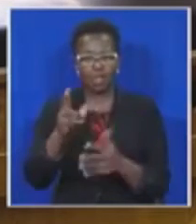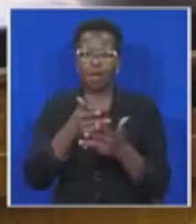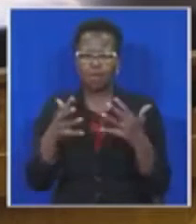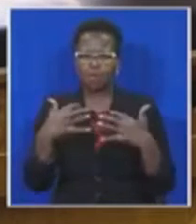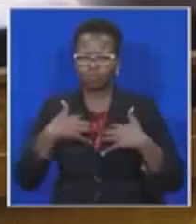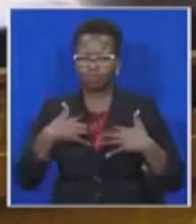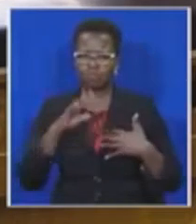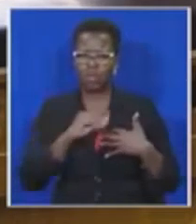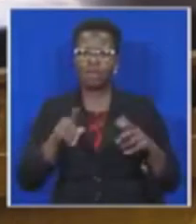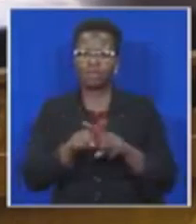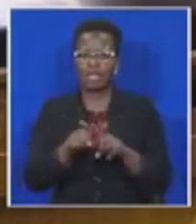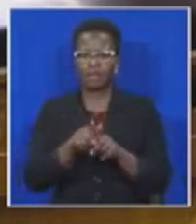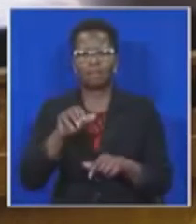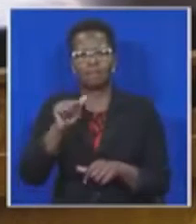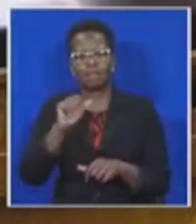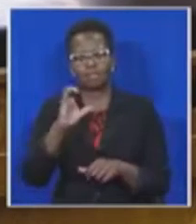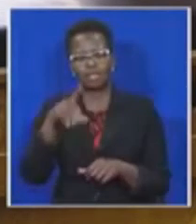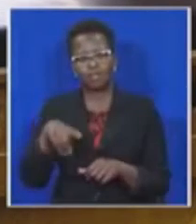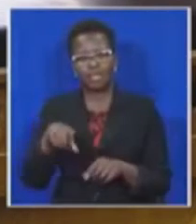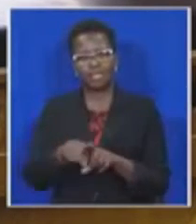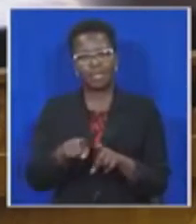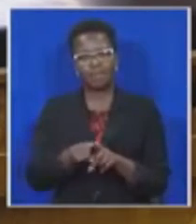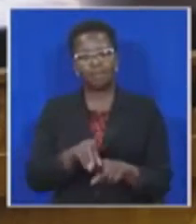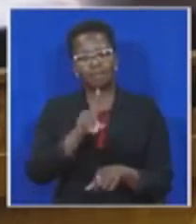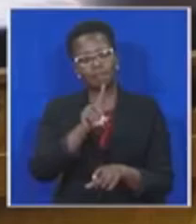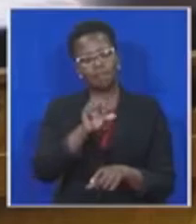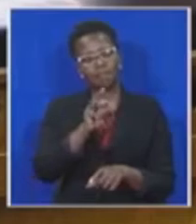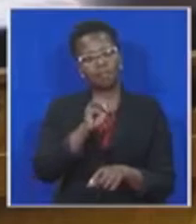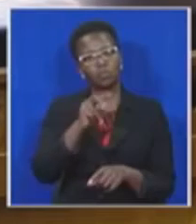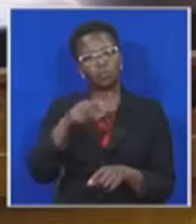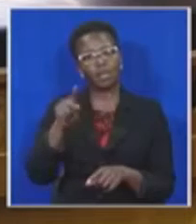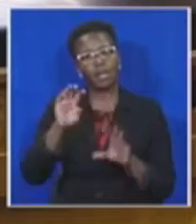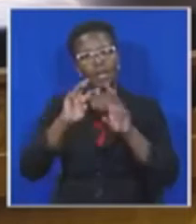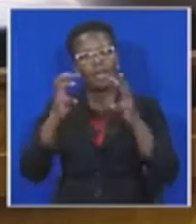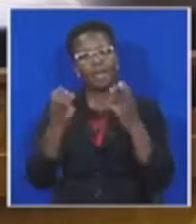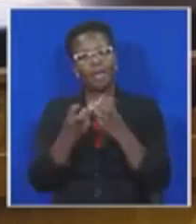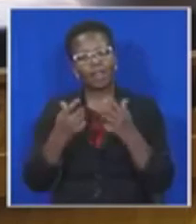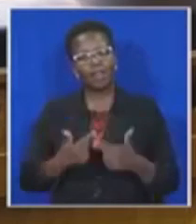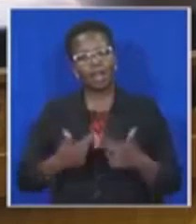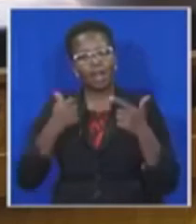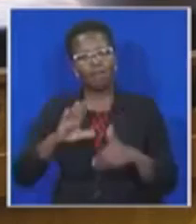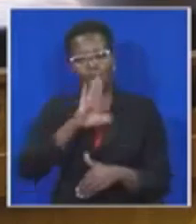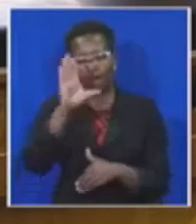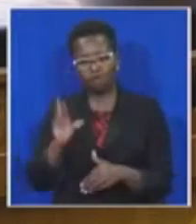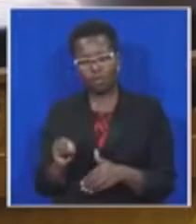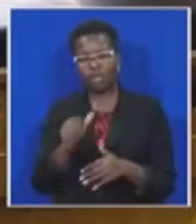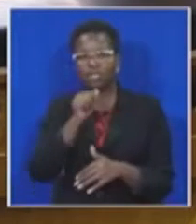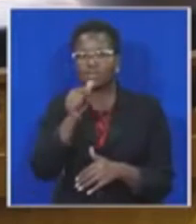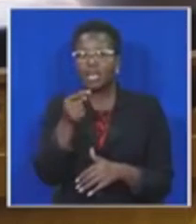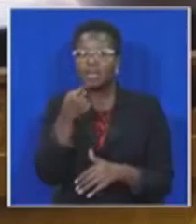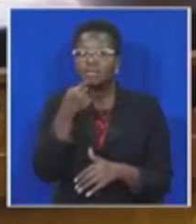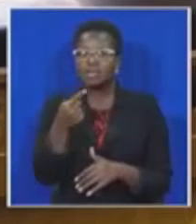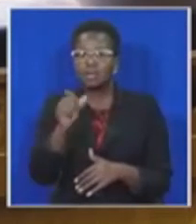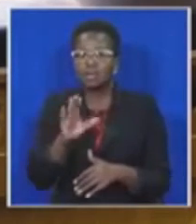including the ACDP, and as Dominique Doyle of EarthLife Africa says, the government continues to promise a fair and